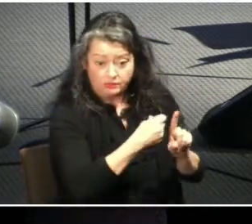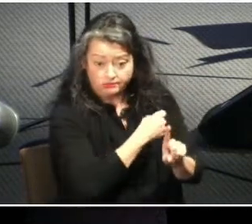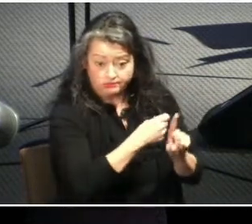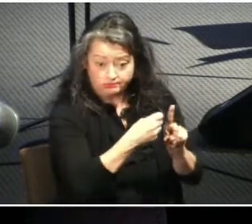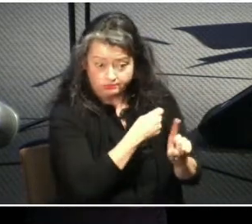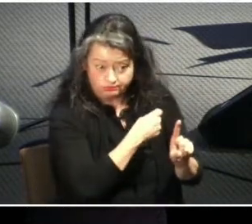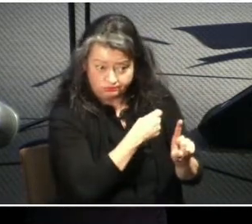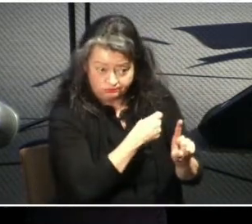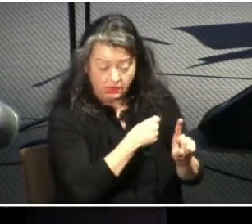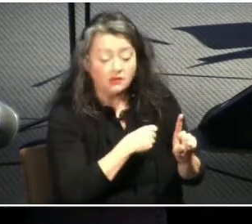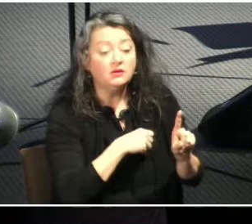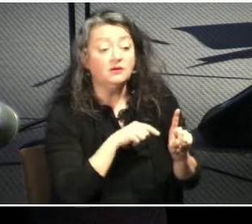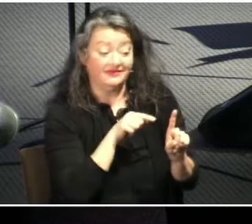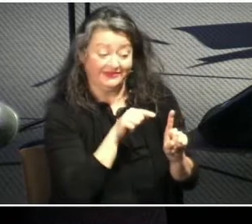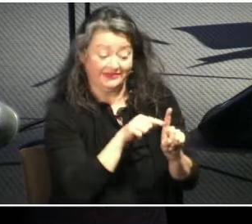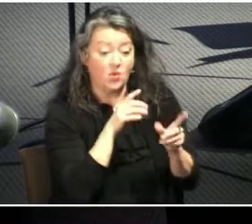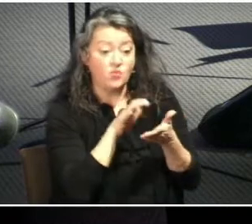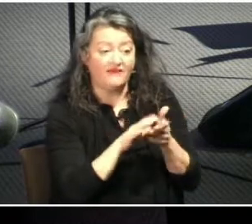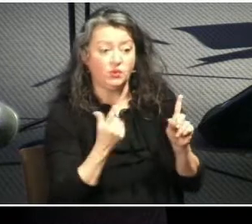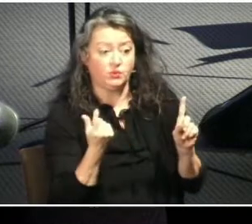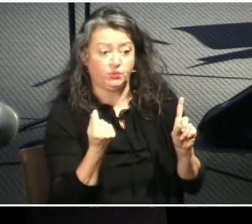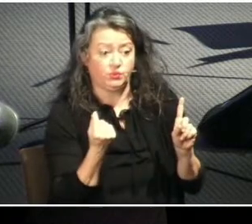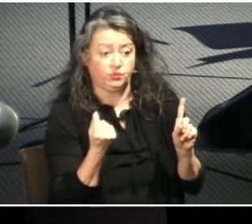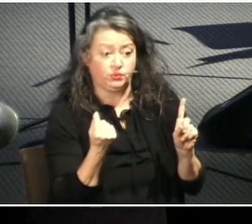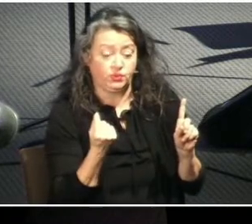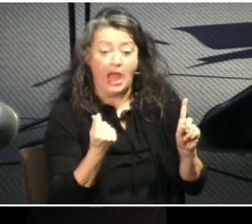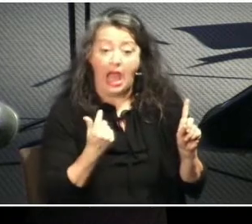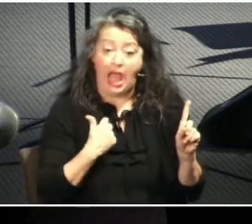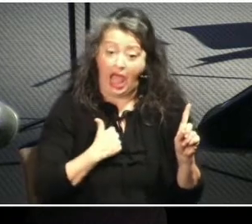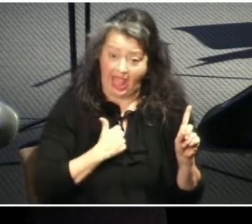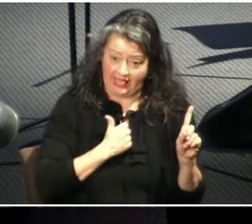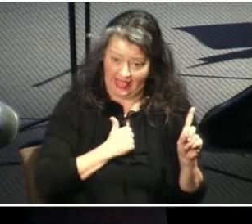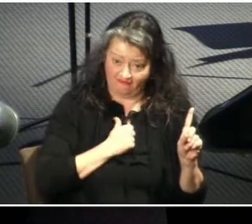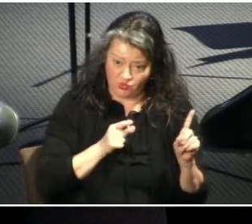love him in her heart and have him arrested.